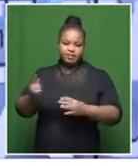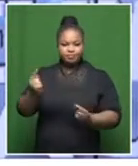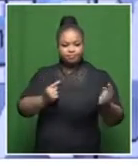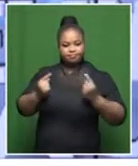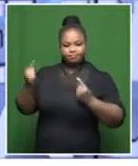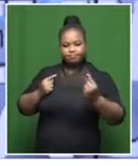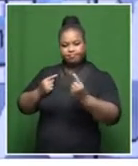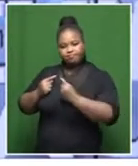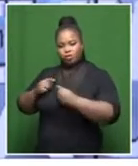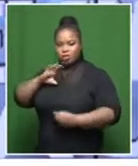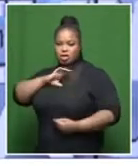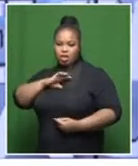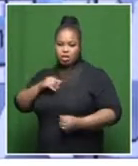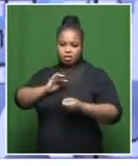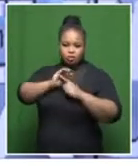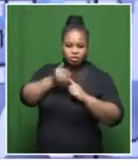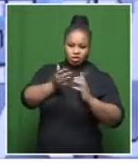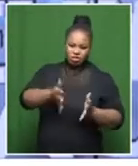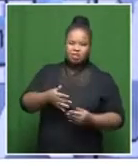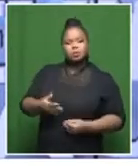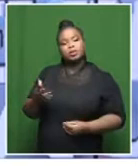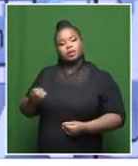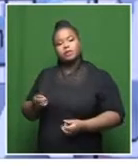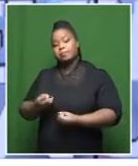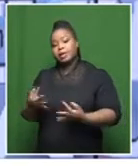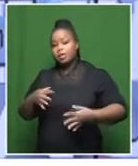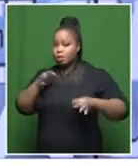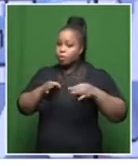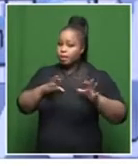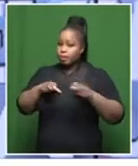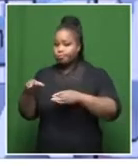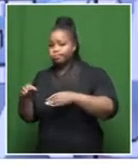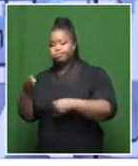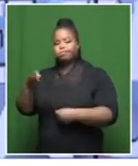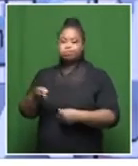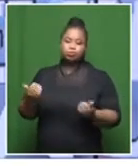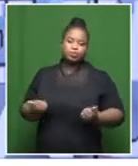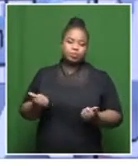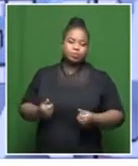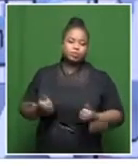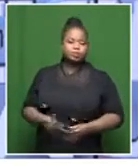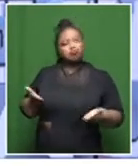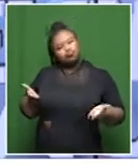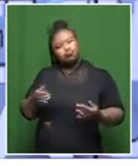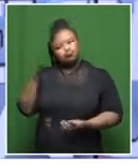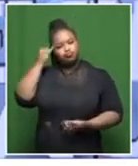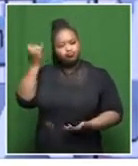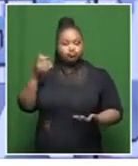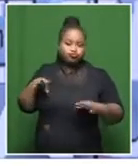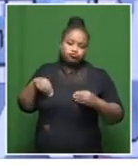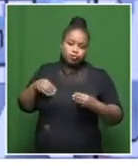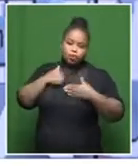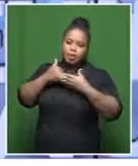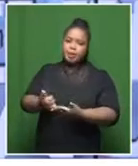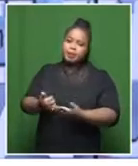and engage with the clients in our shelters. We've had a couple of parties already engaging. So we're open to that and we try and help and